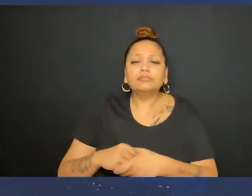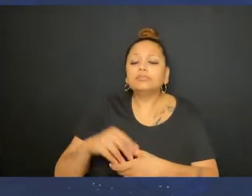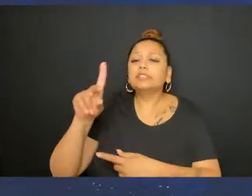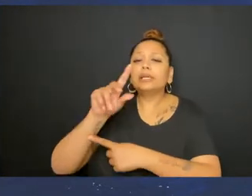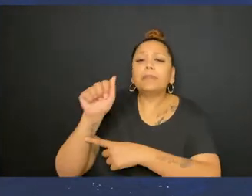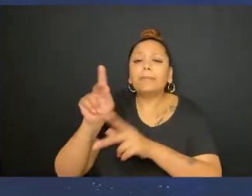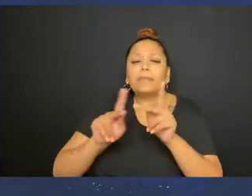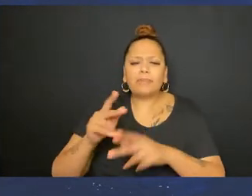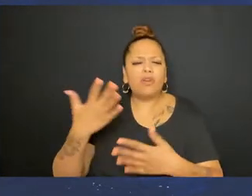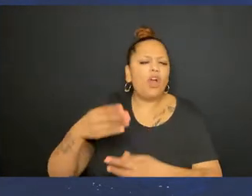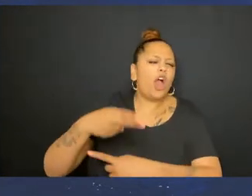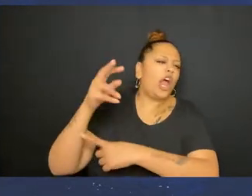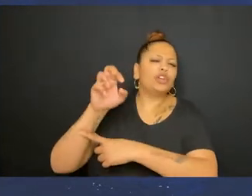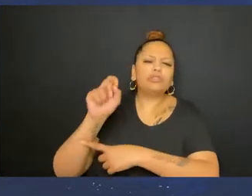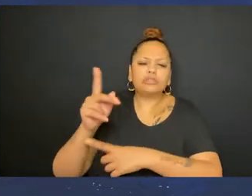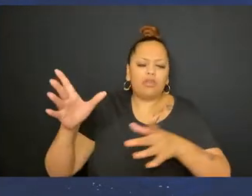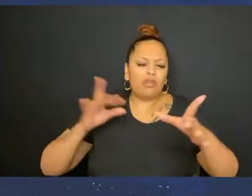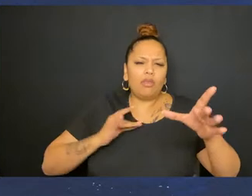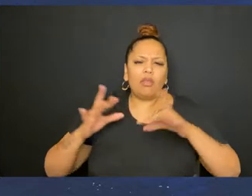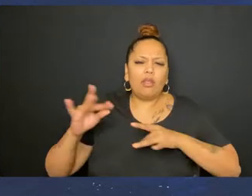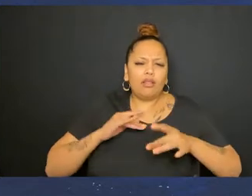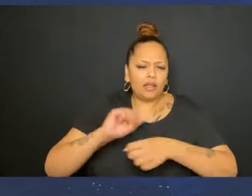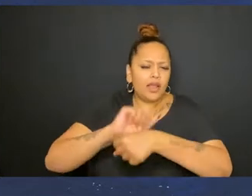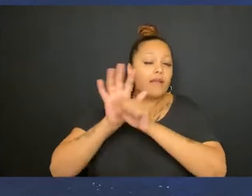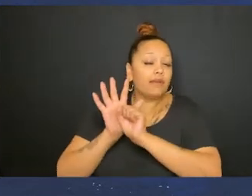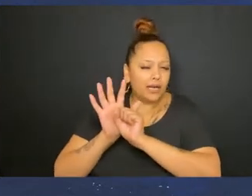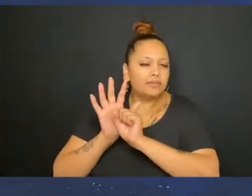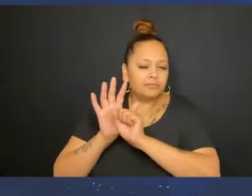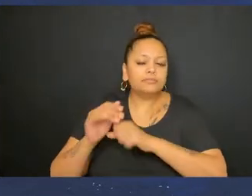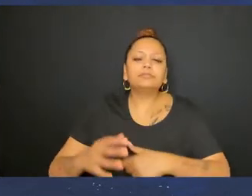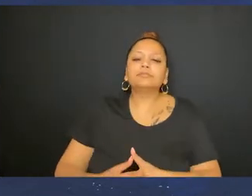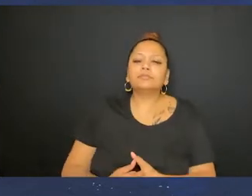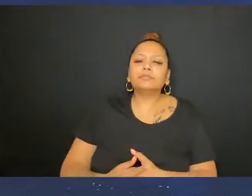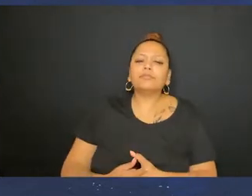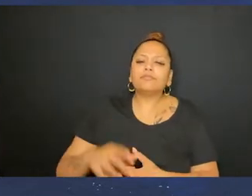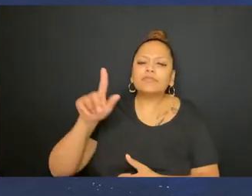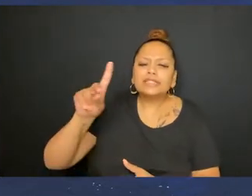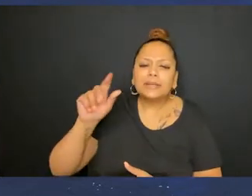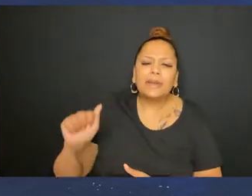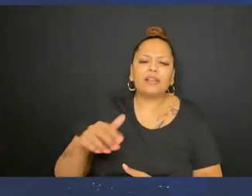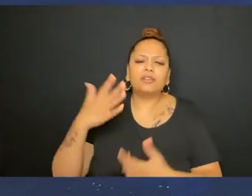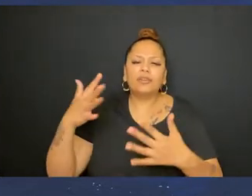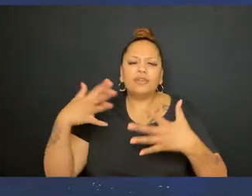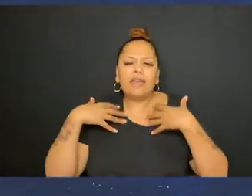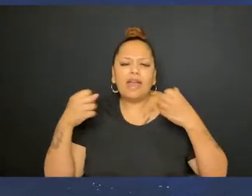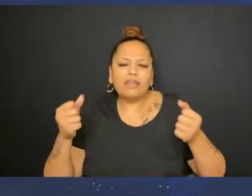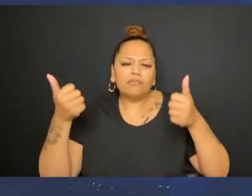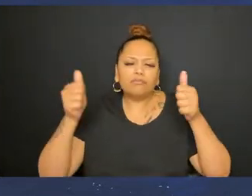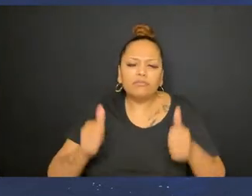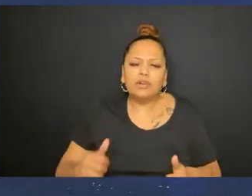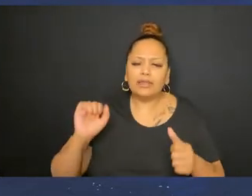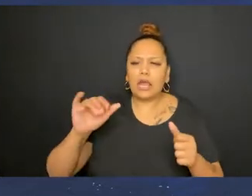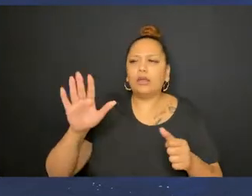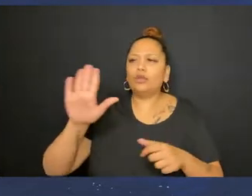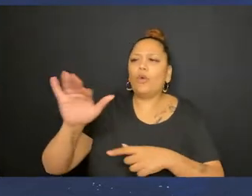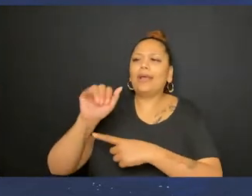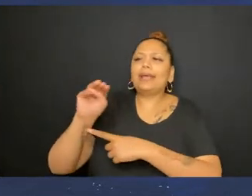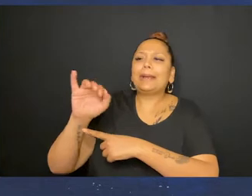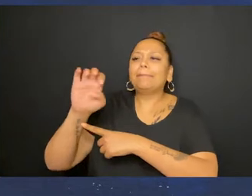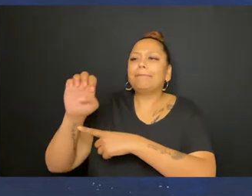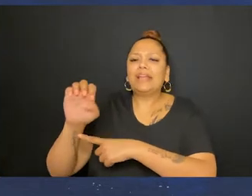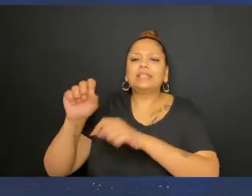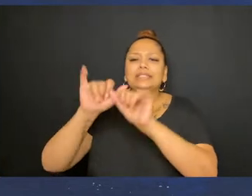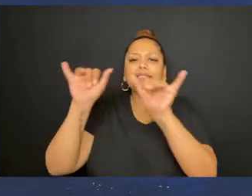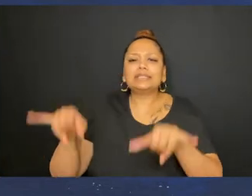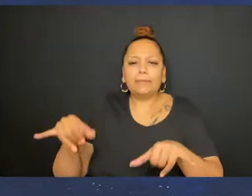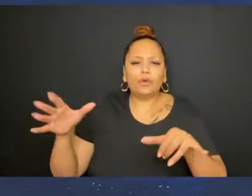Disabled folks are at a higher risk of contracting COVID-19 due to their disabilities or underlying health conditions which can compromise their